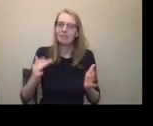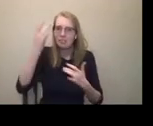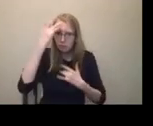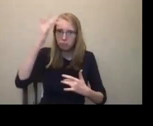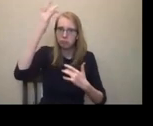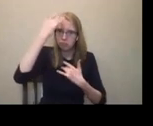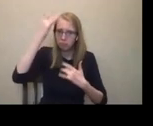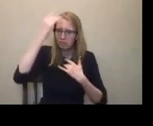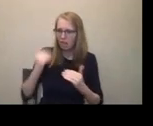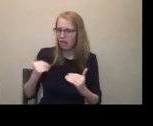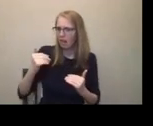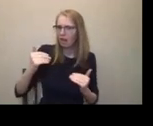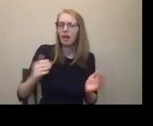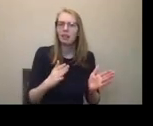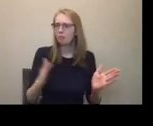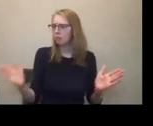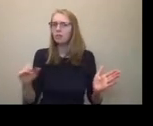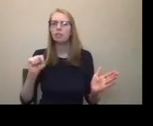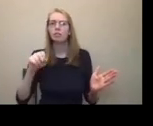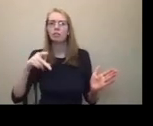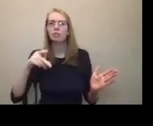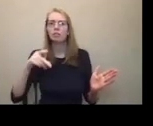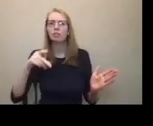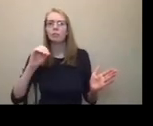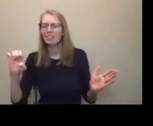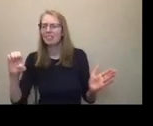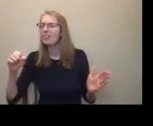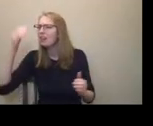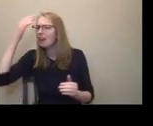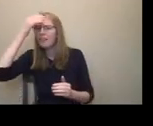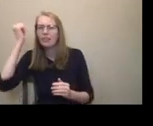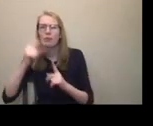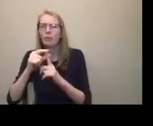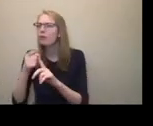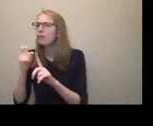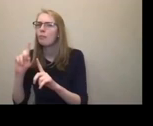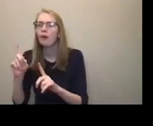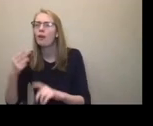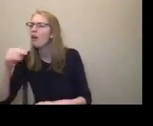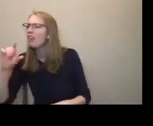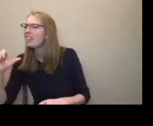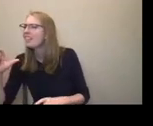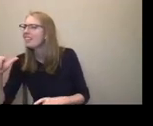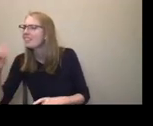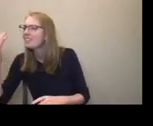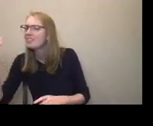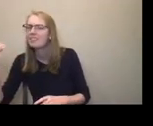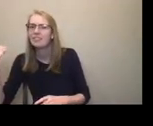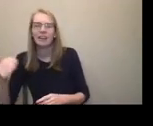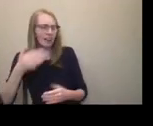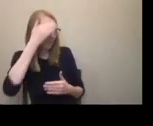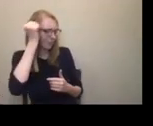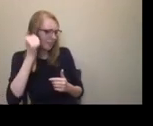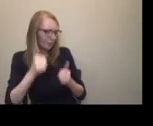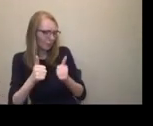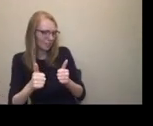sorry, I forgot where it came from. Do you remember Holly? Yeah, I can't remember the individual or the group, but